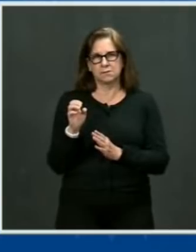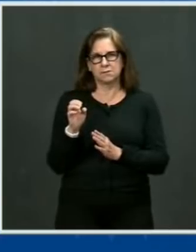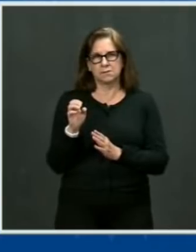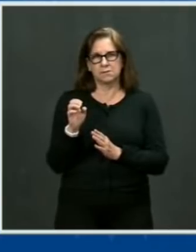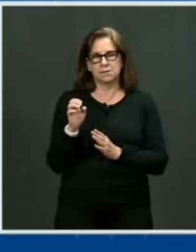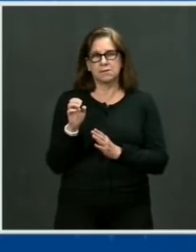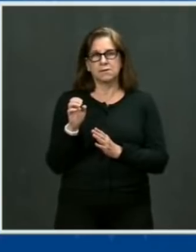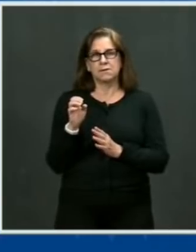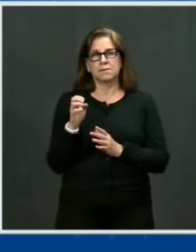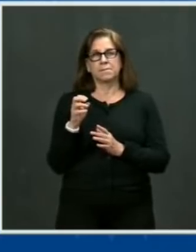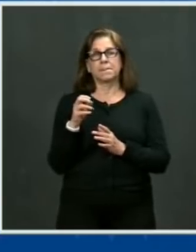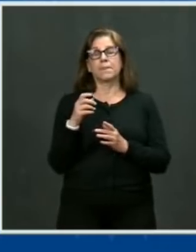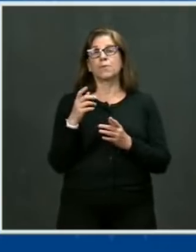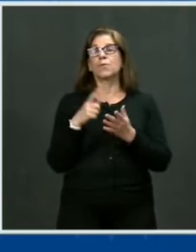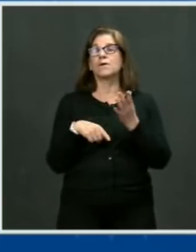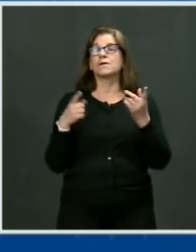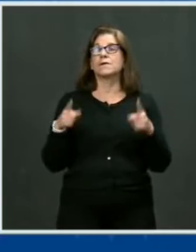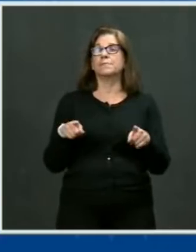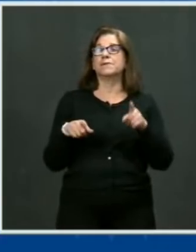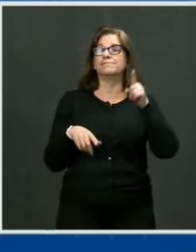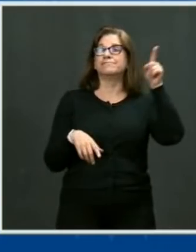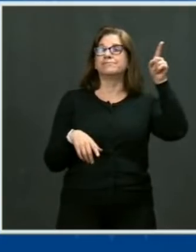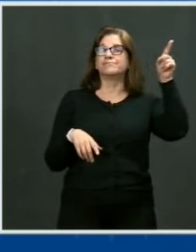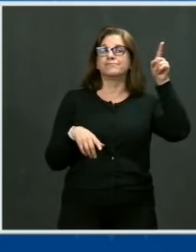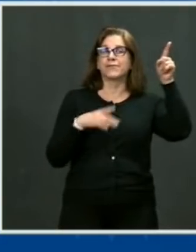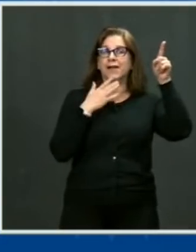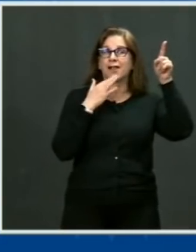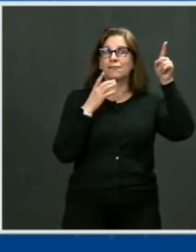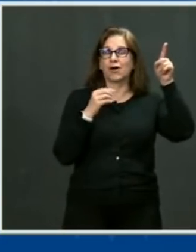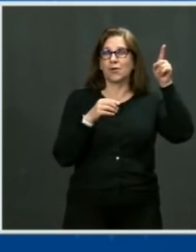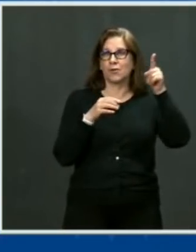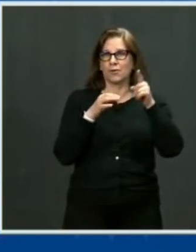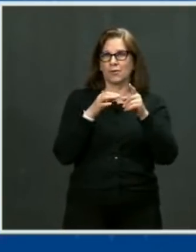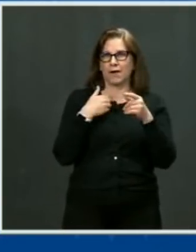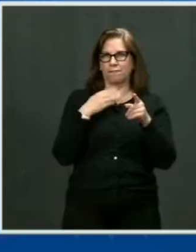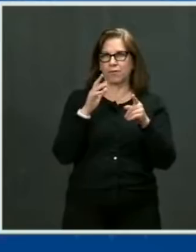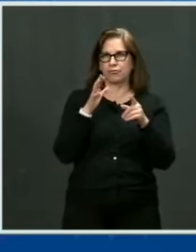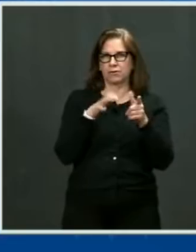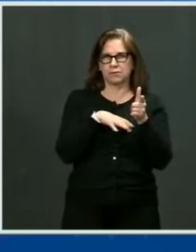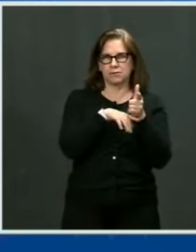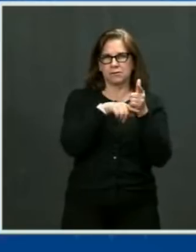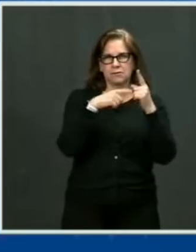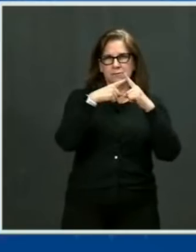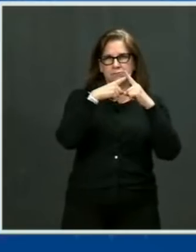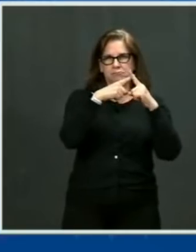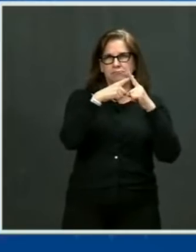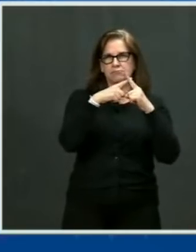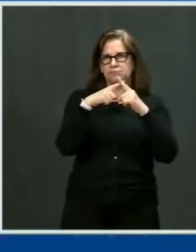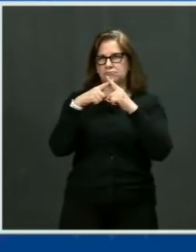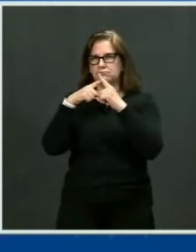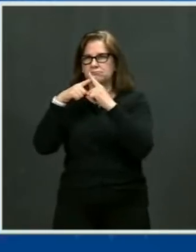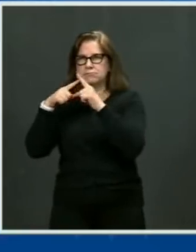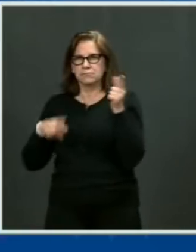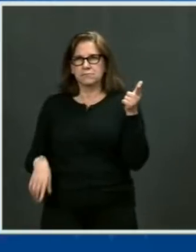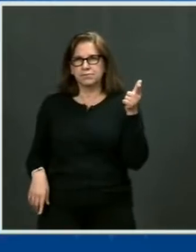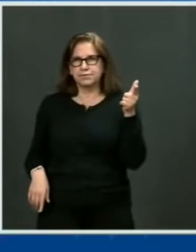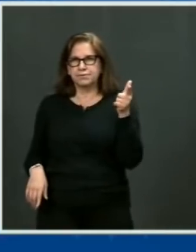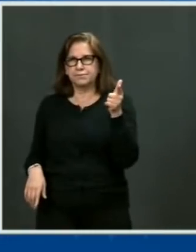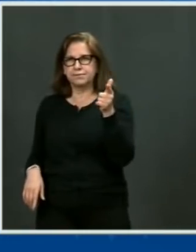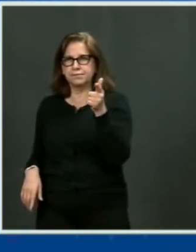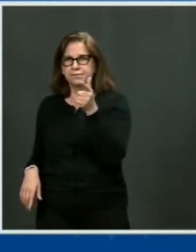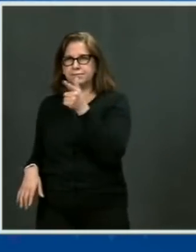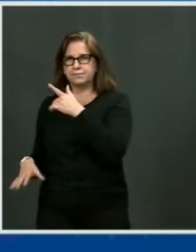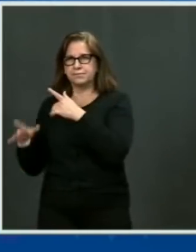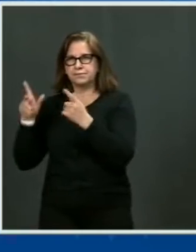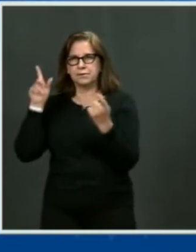to be clear that these modifications to firearms that make them more lethal should be subject to the National Firearms Act.